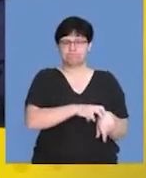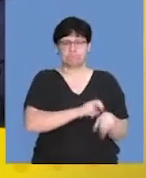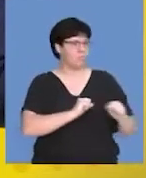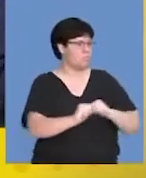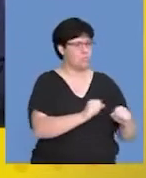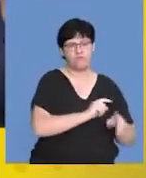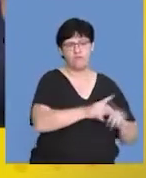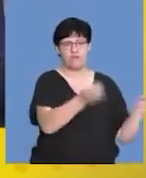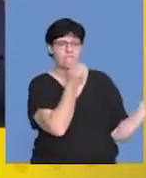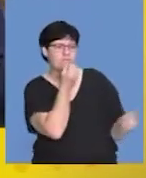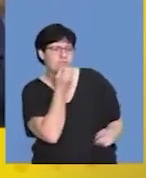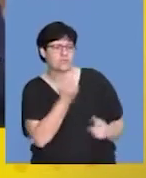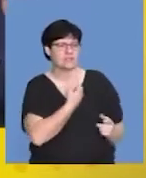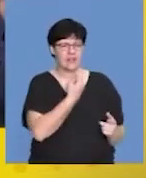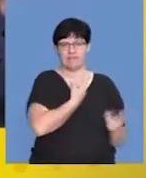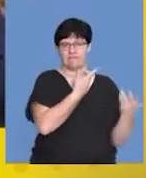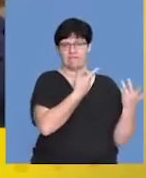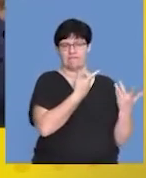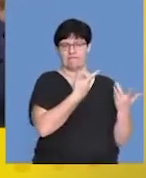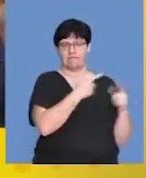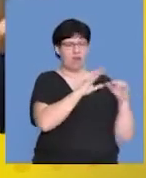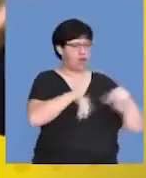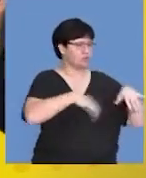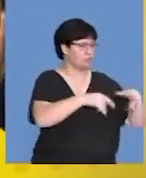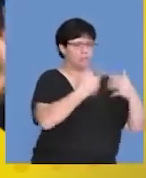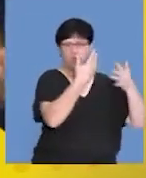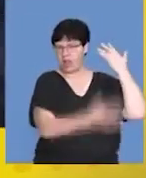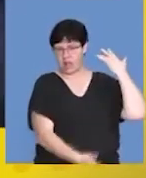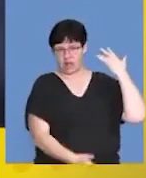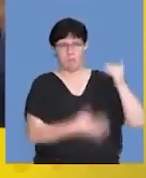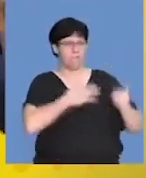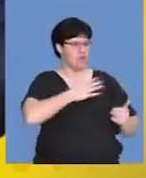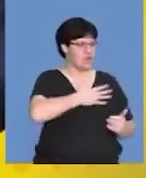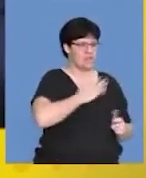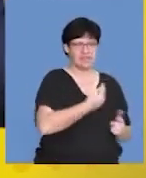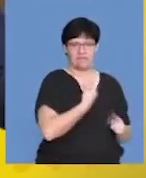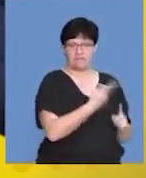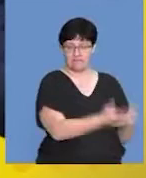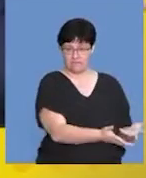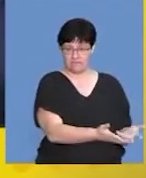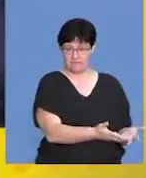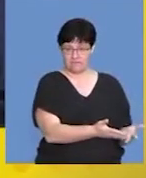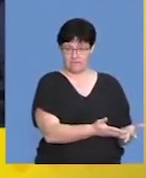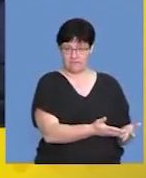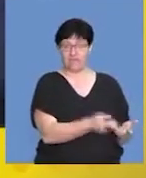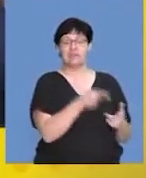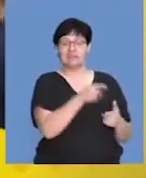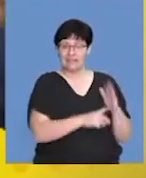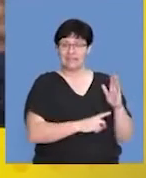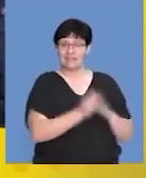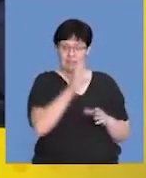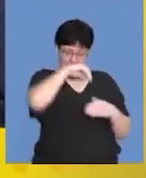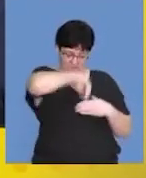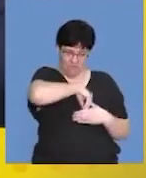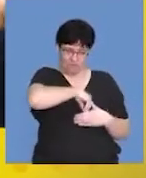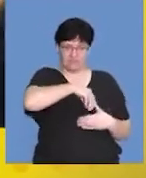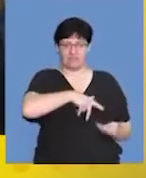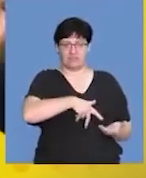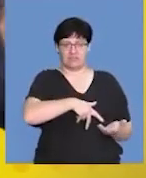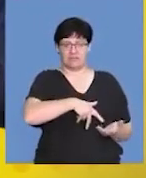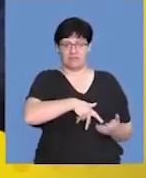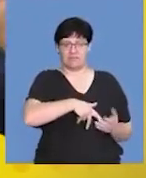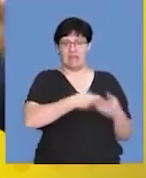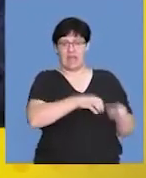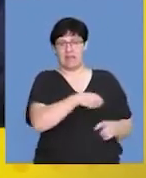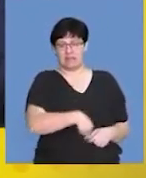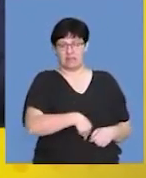move, feed, breathe, swim. So those, that development happens a lot in the egg. So the